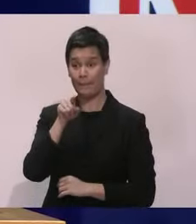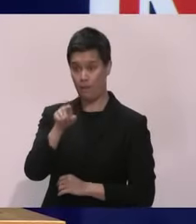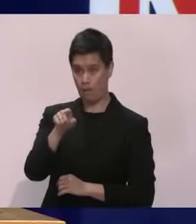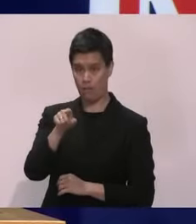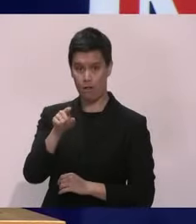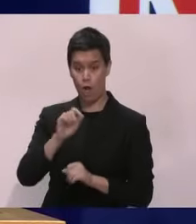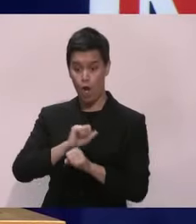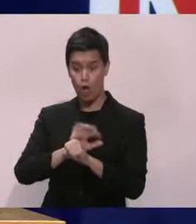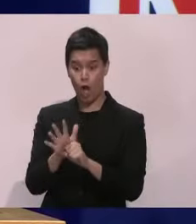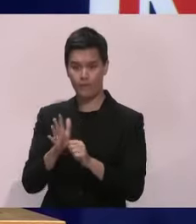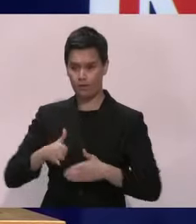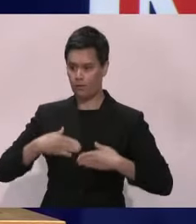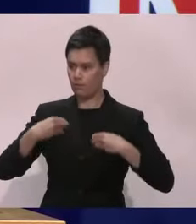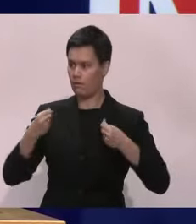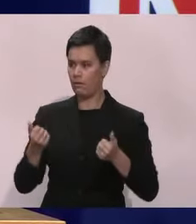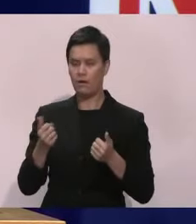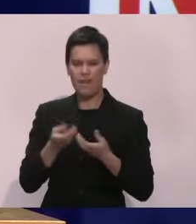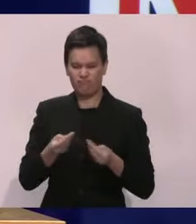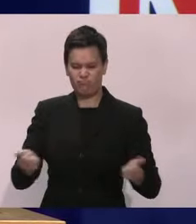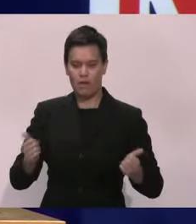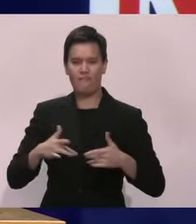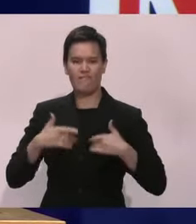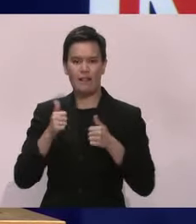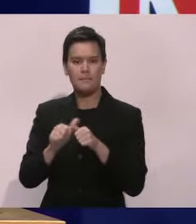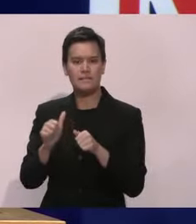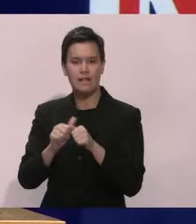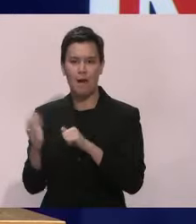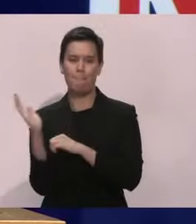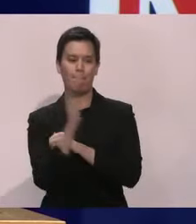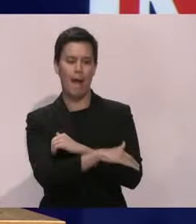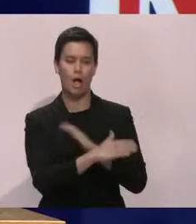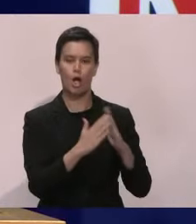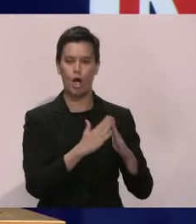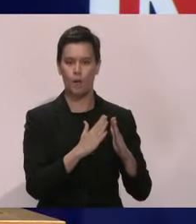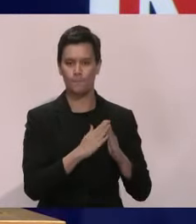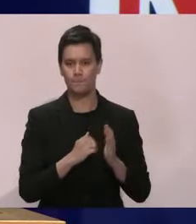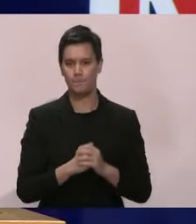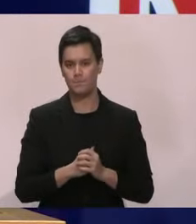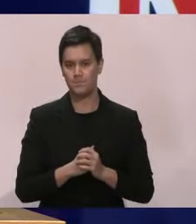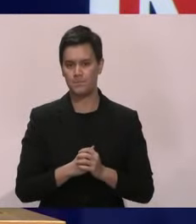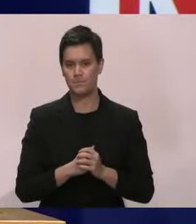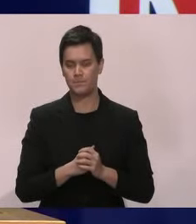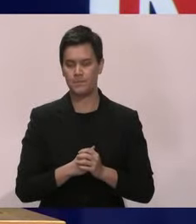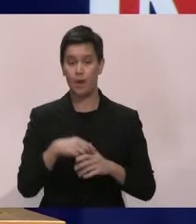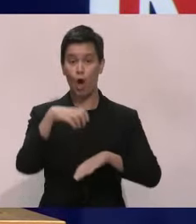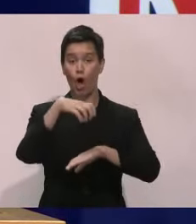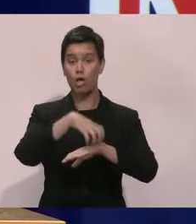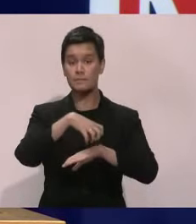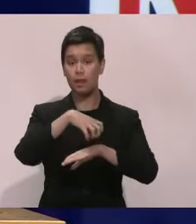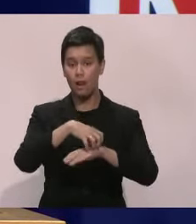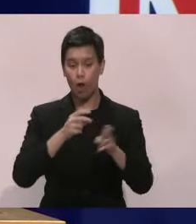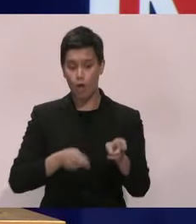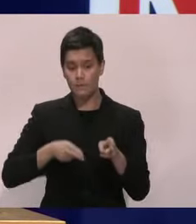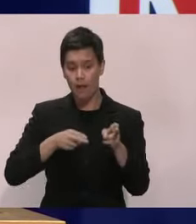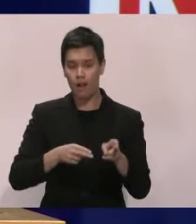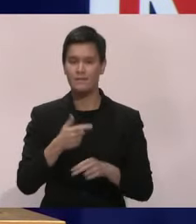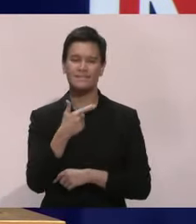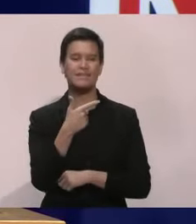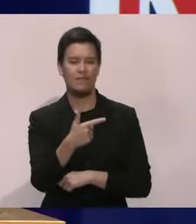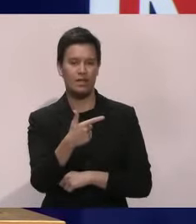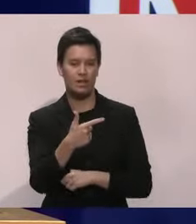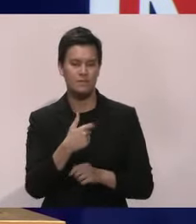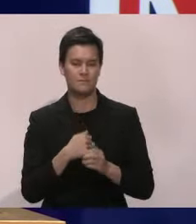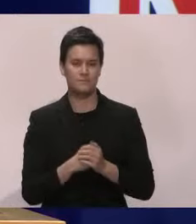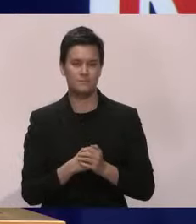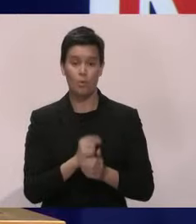recovered and are now back at home. There are seven people with COVID-19 in hospital today. One